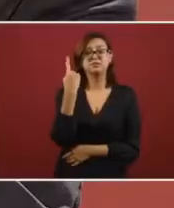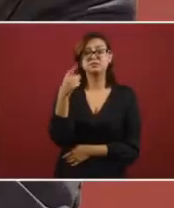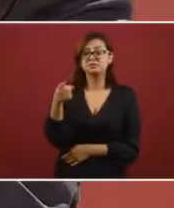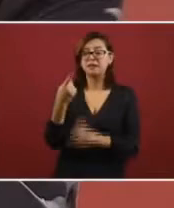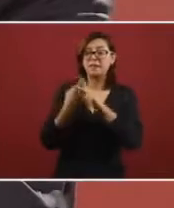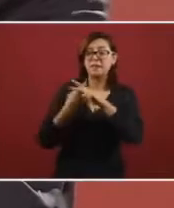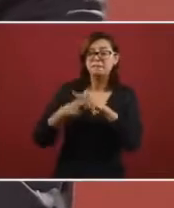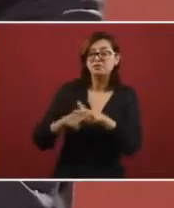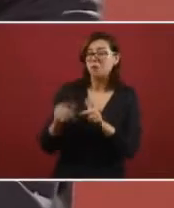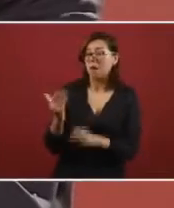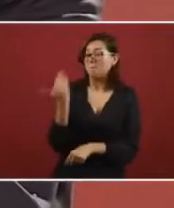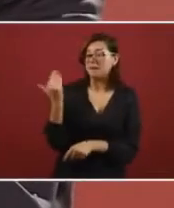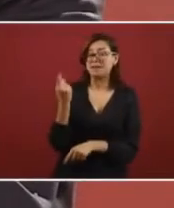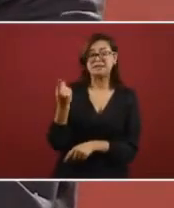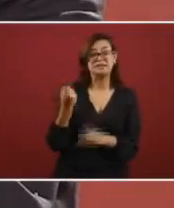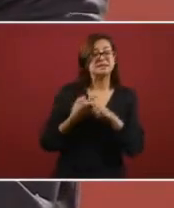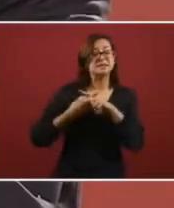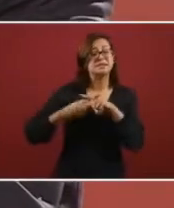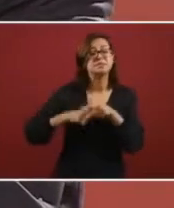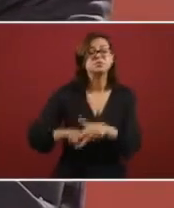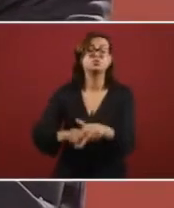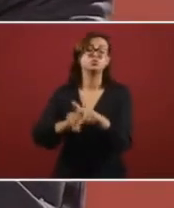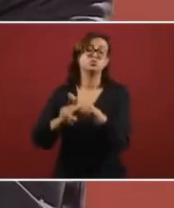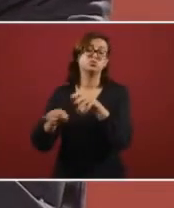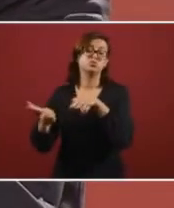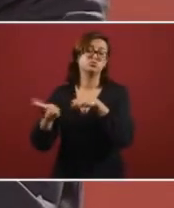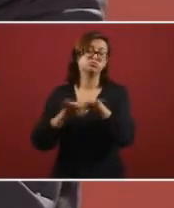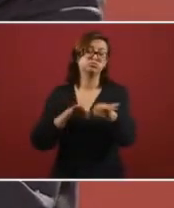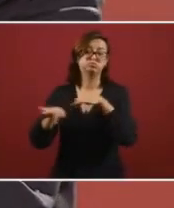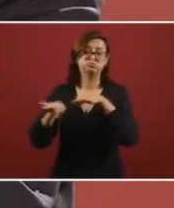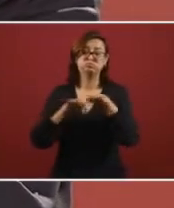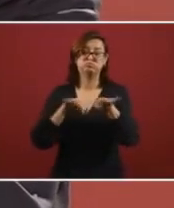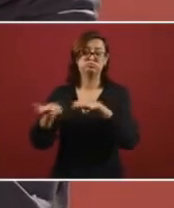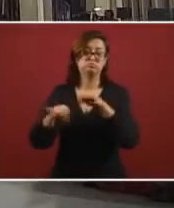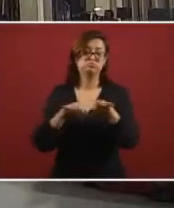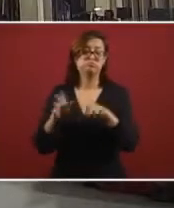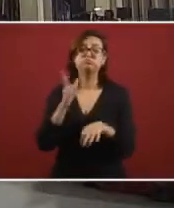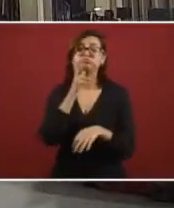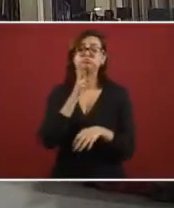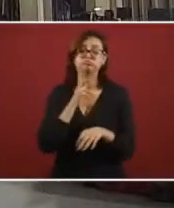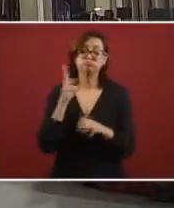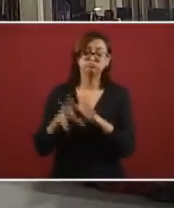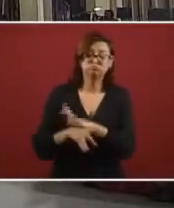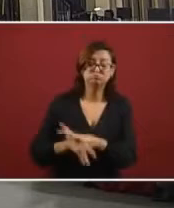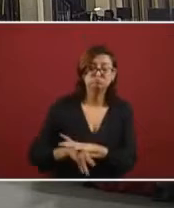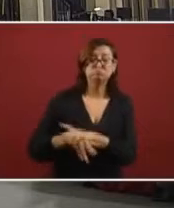a quantity that's actually